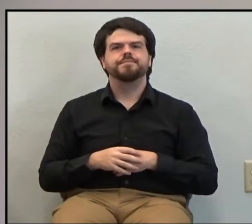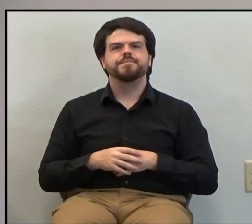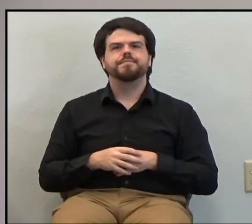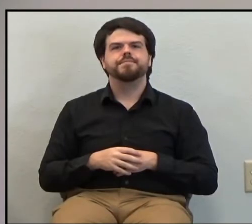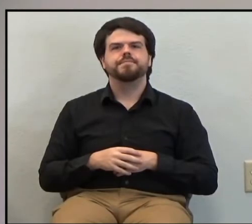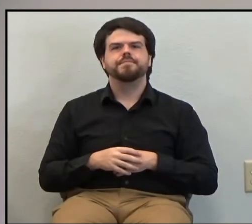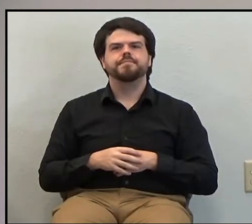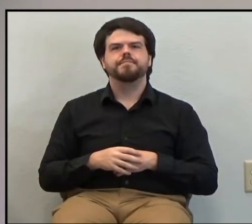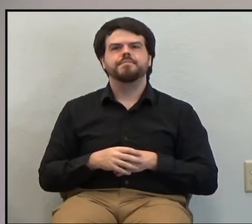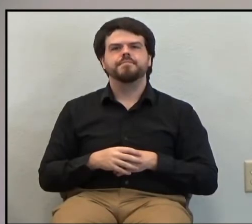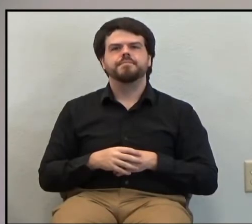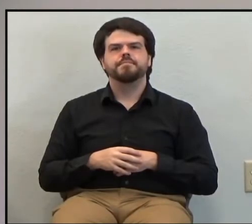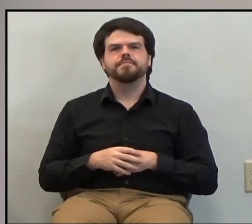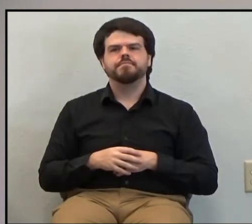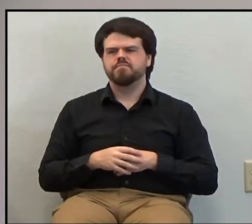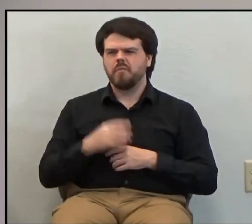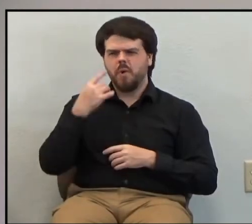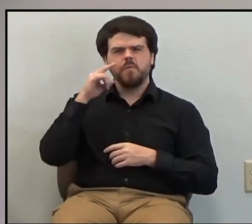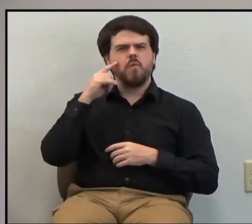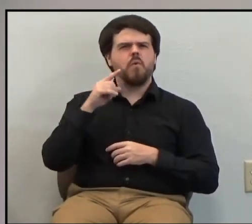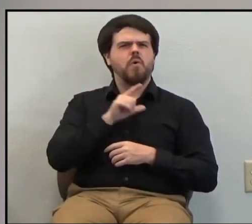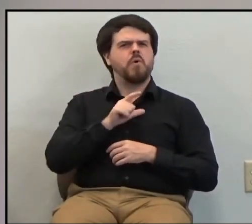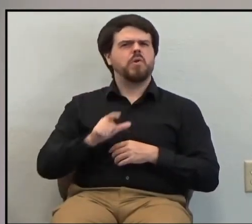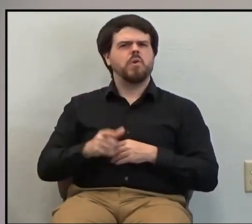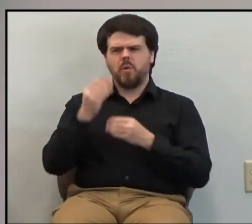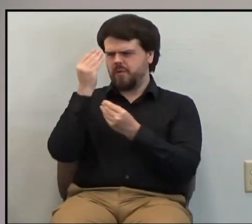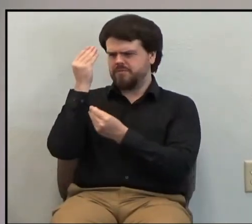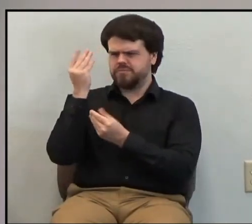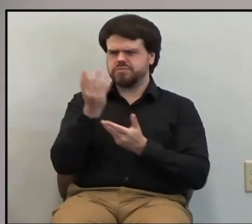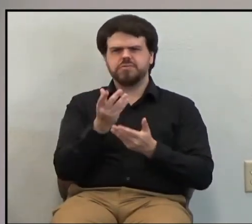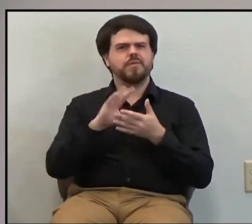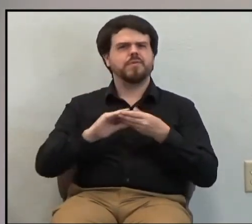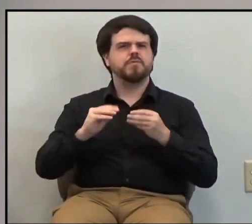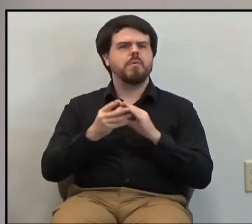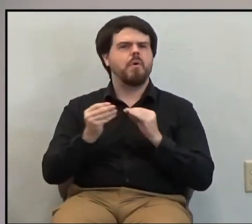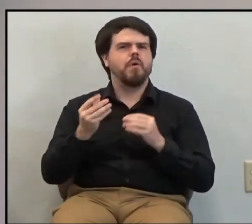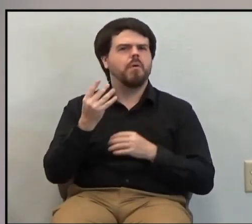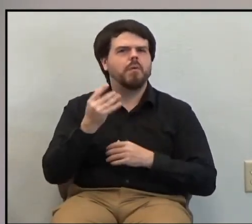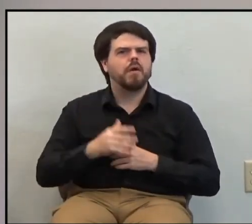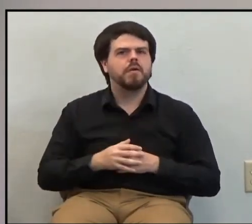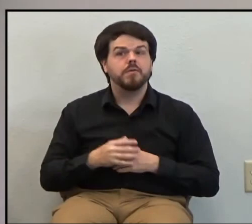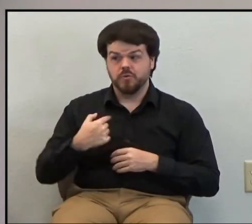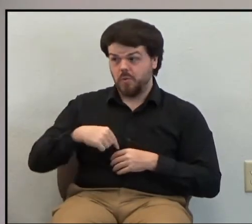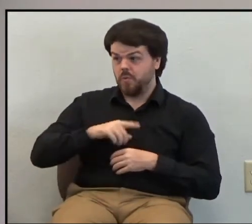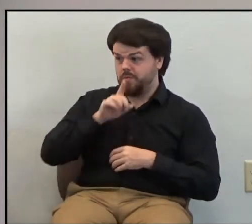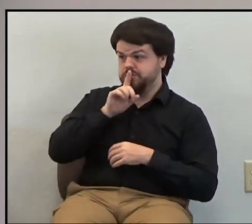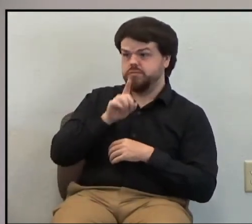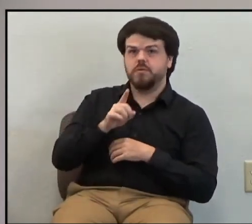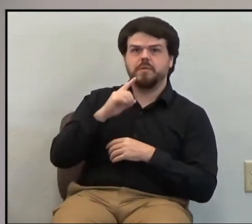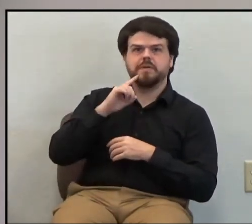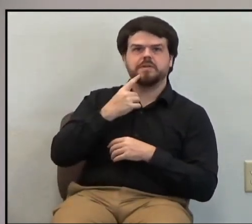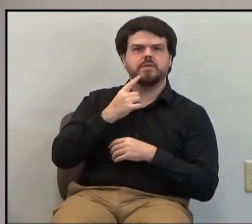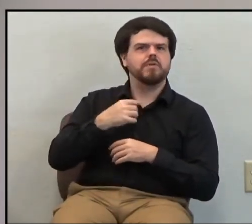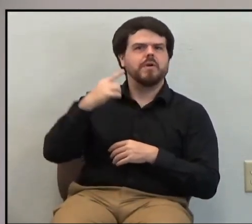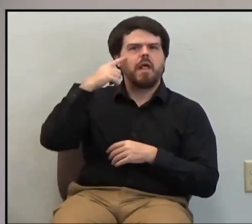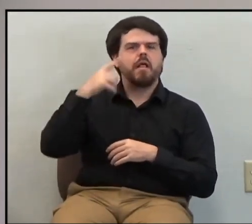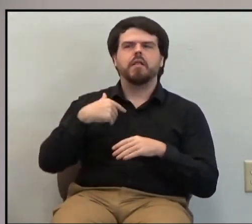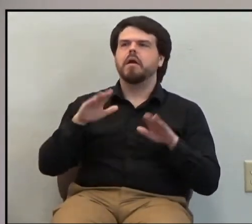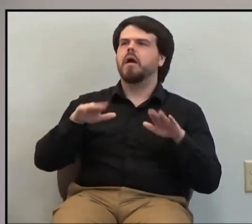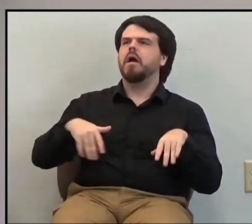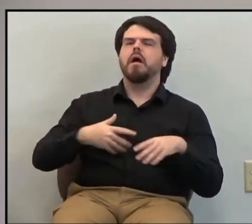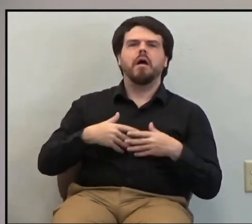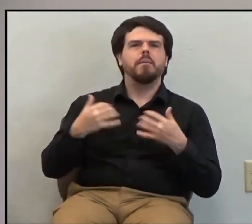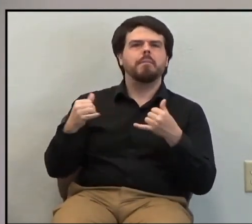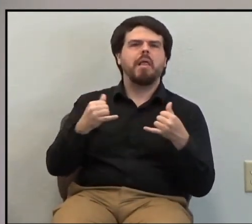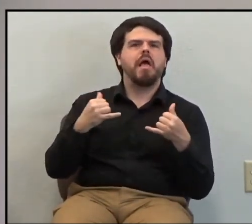Why does the Lord share these things with us? So that we'll take life seriously. We'll take him seriously. We won't play around with his